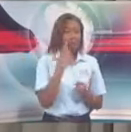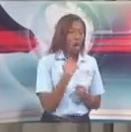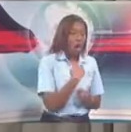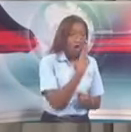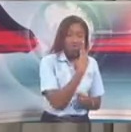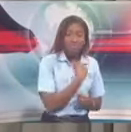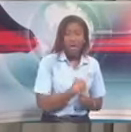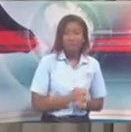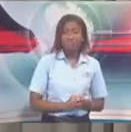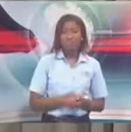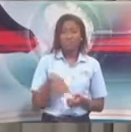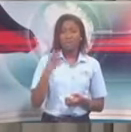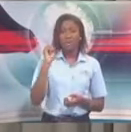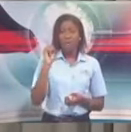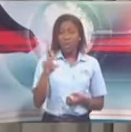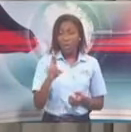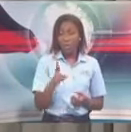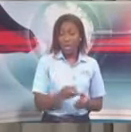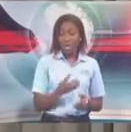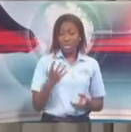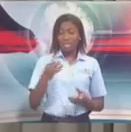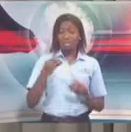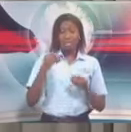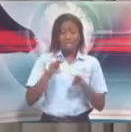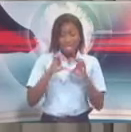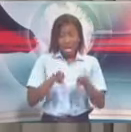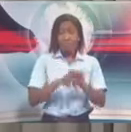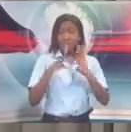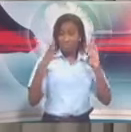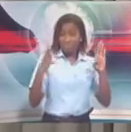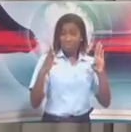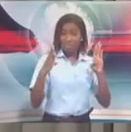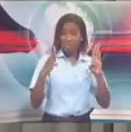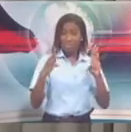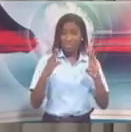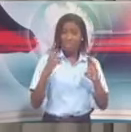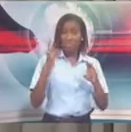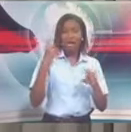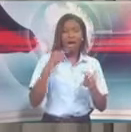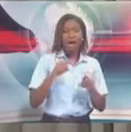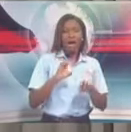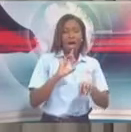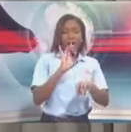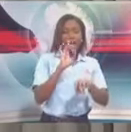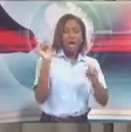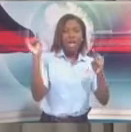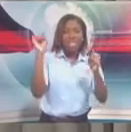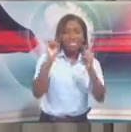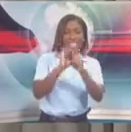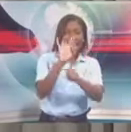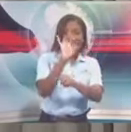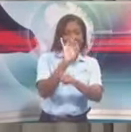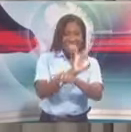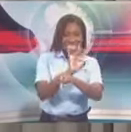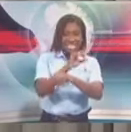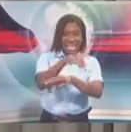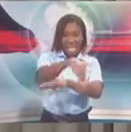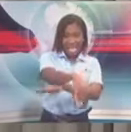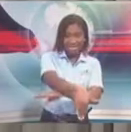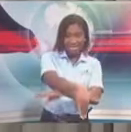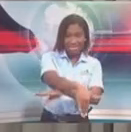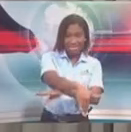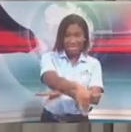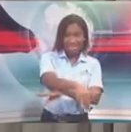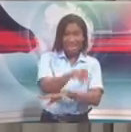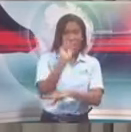takeaway food services, shall only be open for sale to the public until 8 p.m. every day. This is a measure where